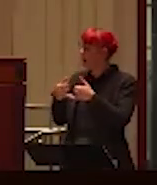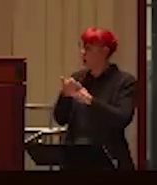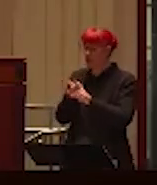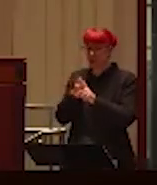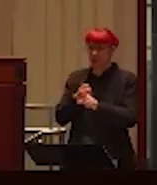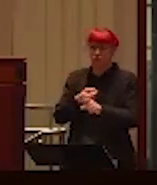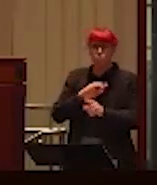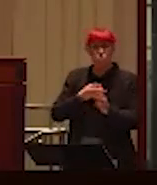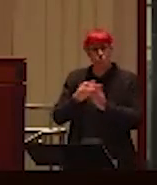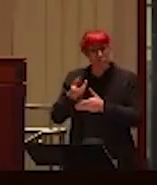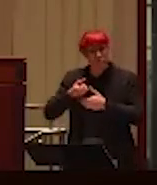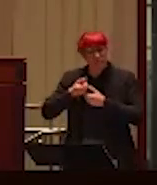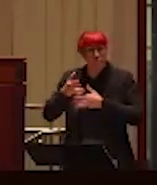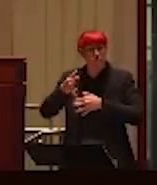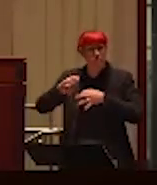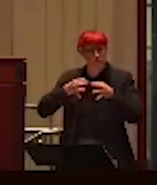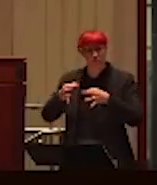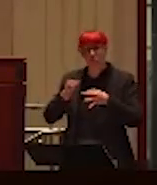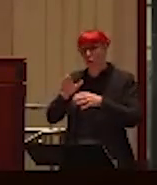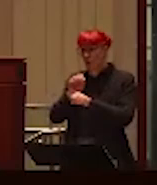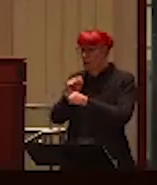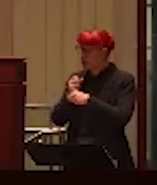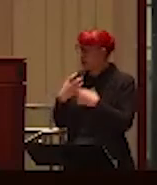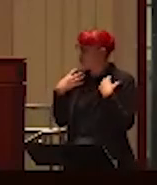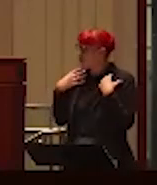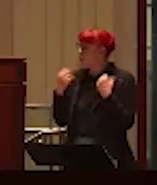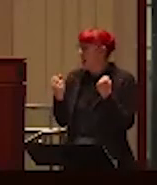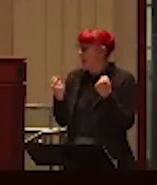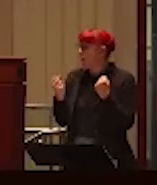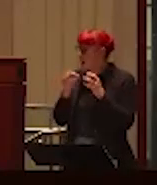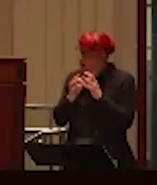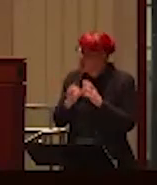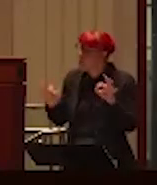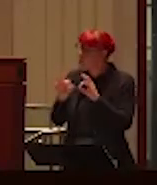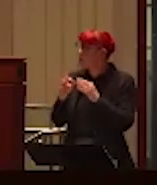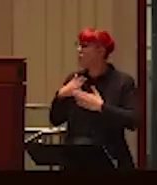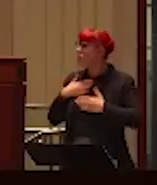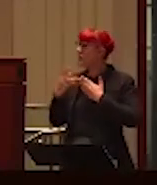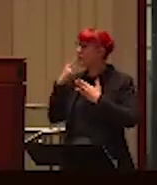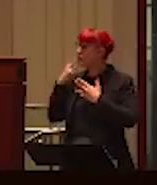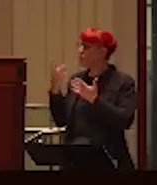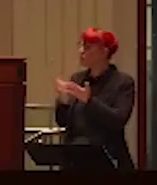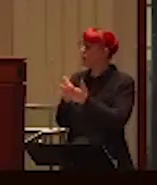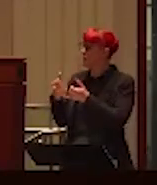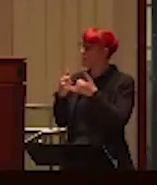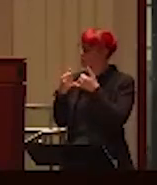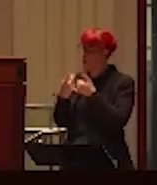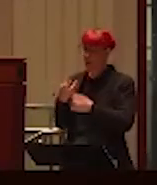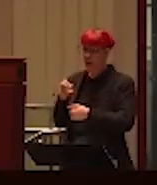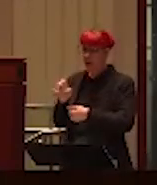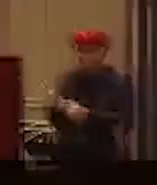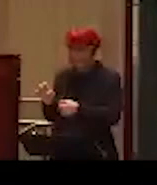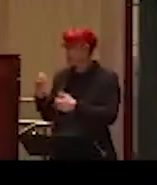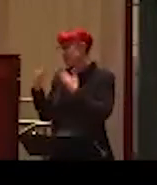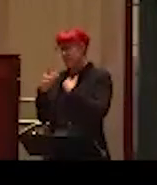courageous, honorable, and very important work. So, it's wonderful to see you receive the prize. Well, thank you so much. Thank you so much, Douglas,